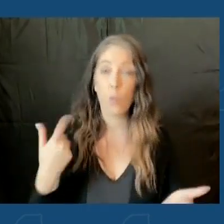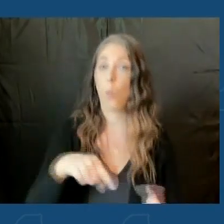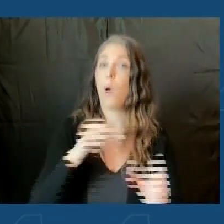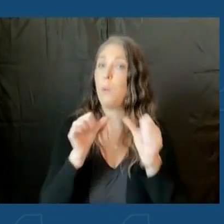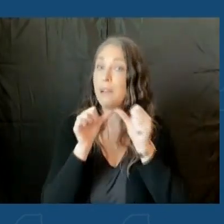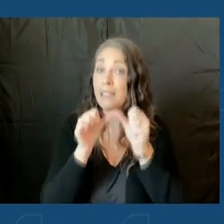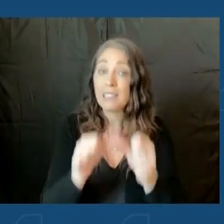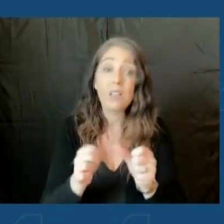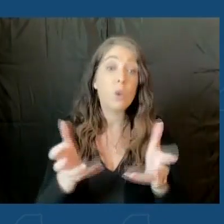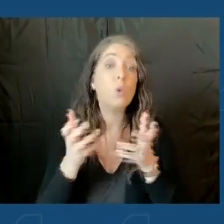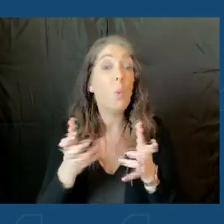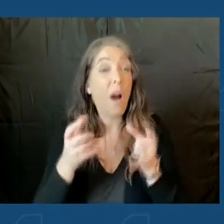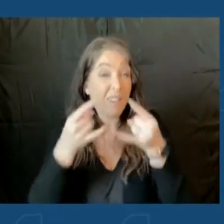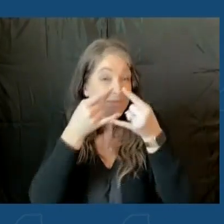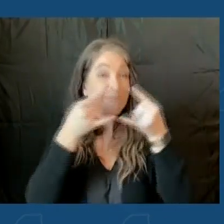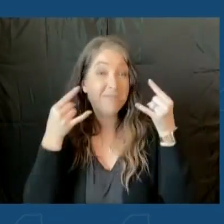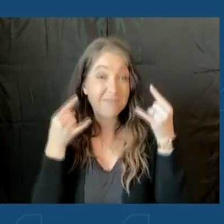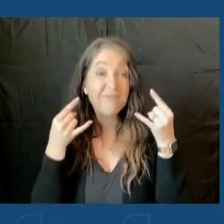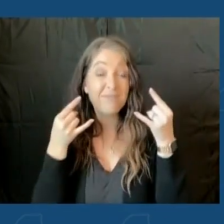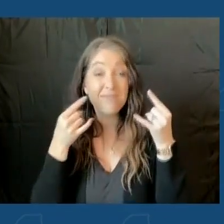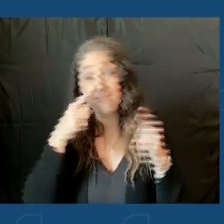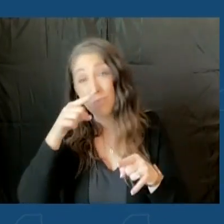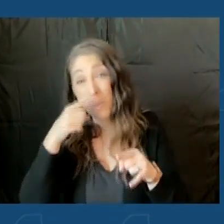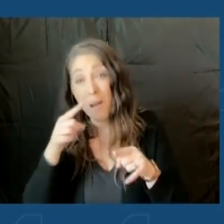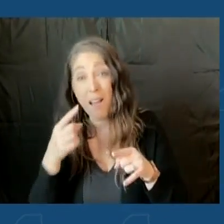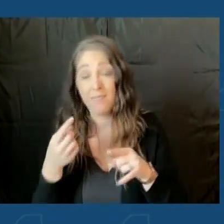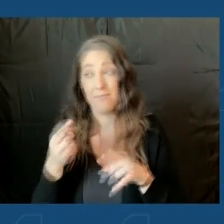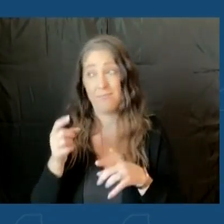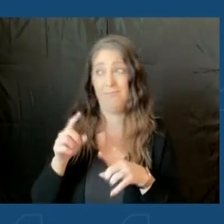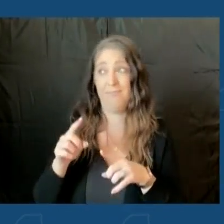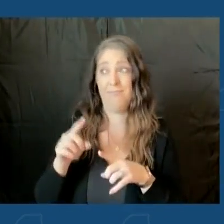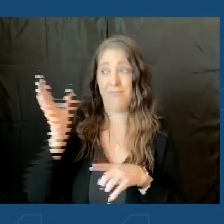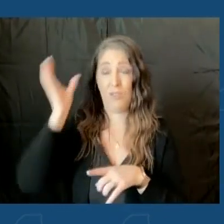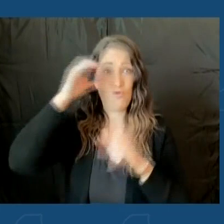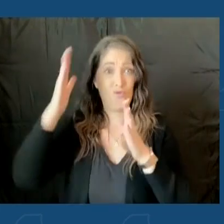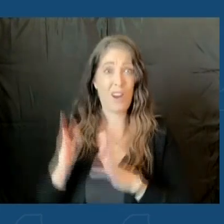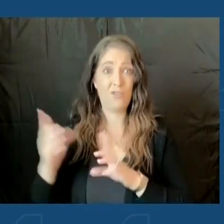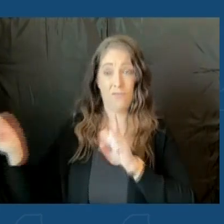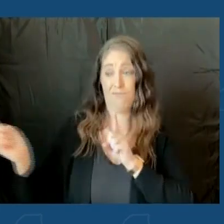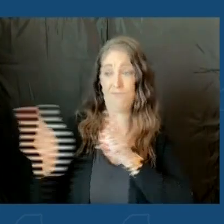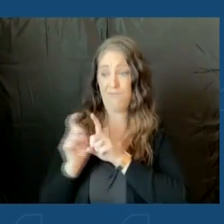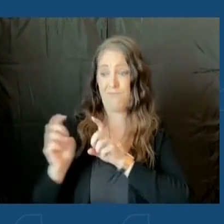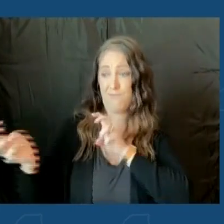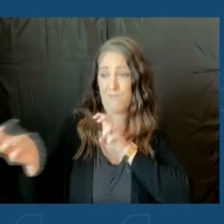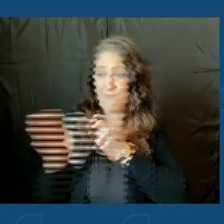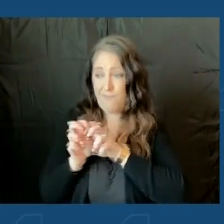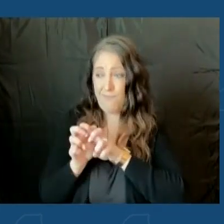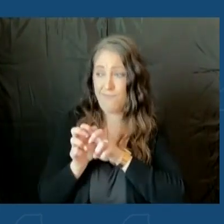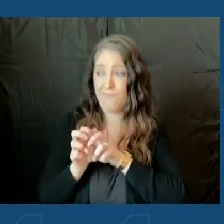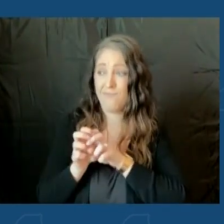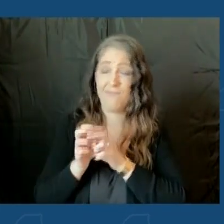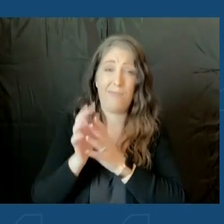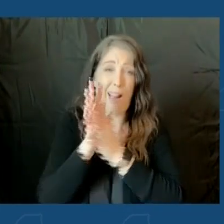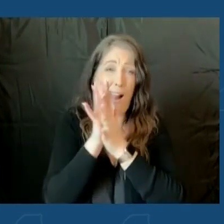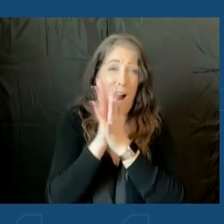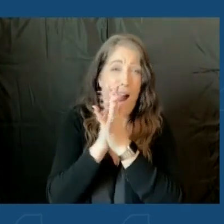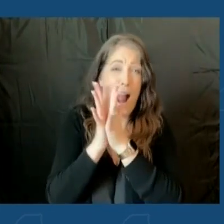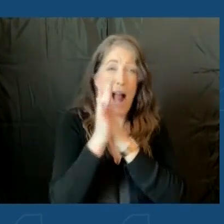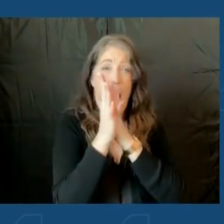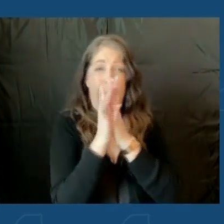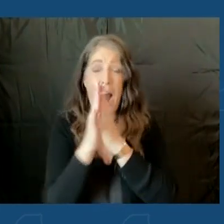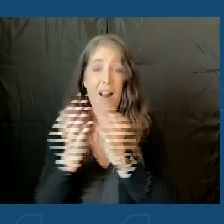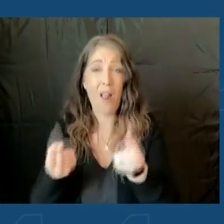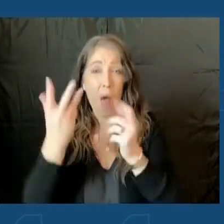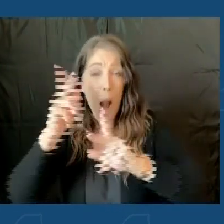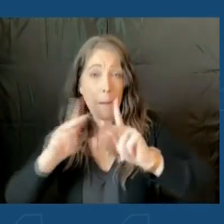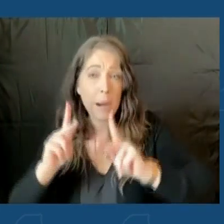wanting people to wear masks when you're sitting with complete strangers, sometimes in a pack situation and it's sometimes hot and there's